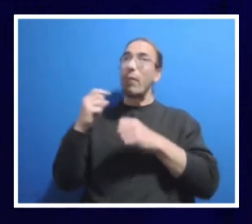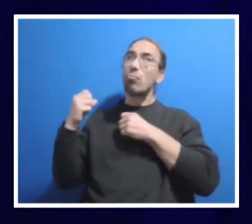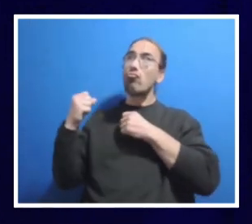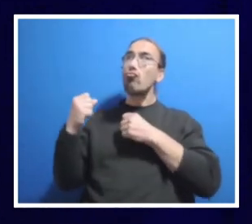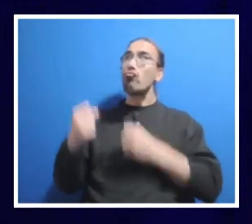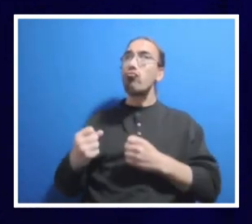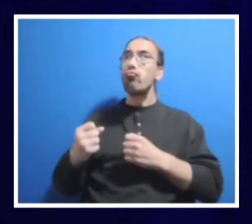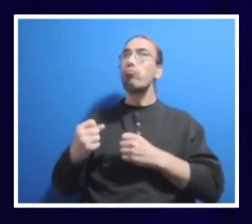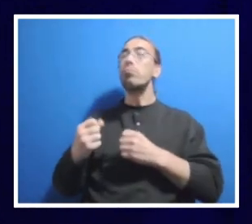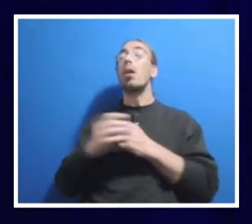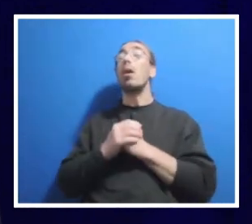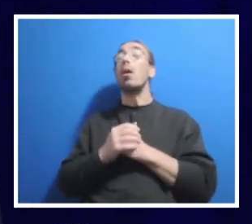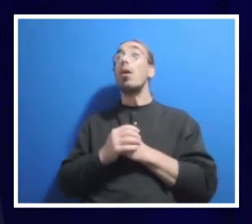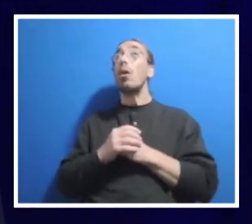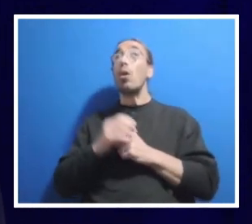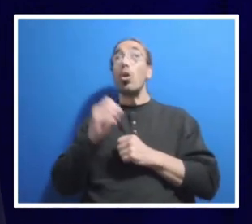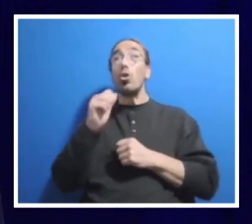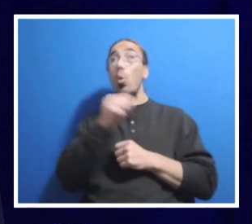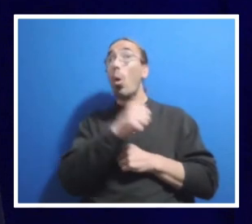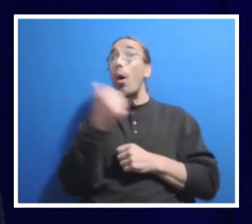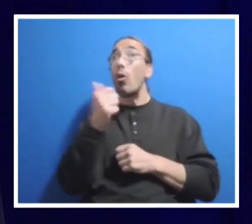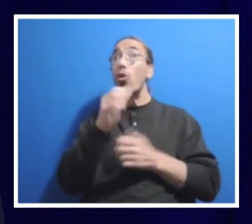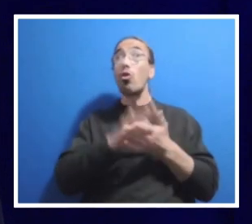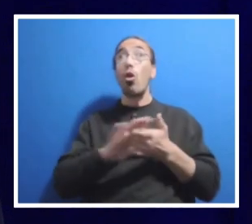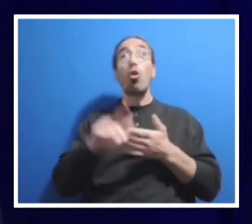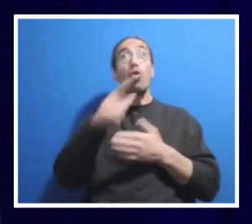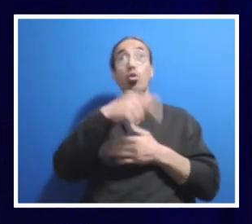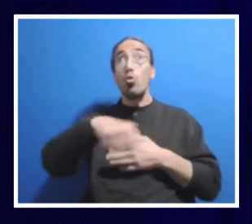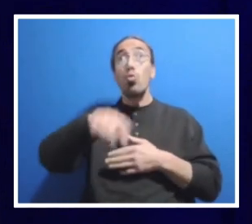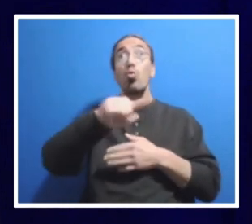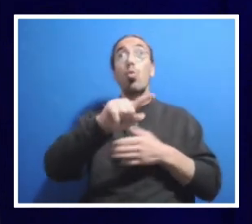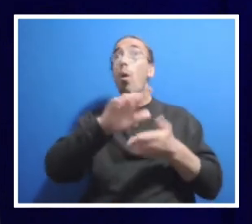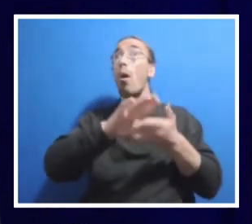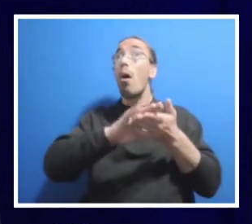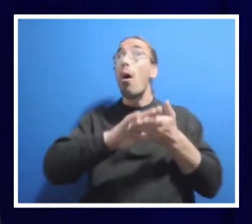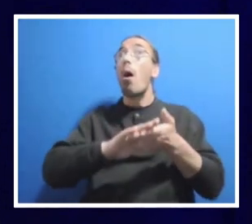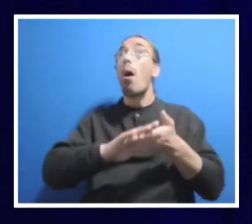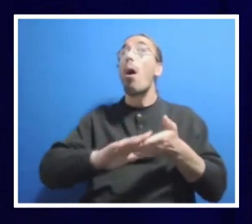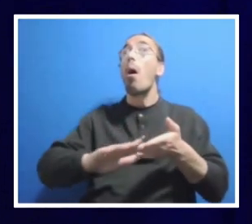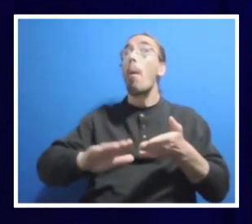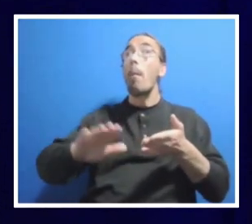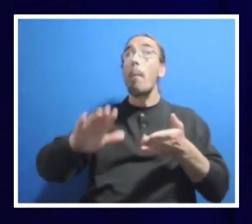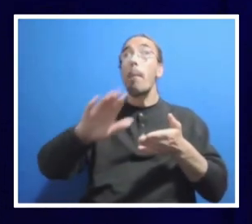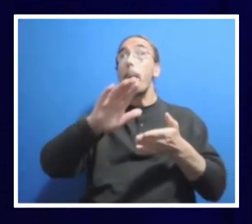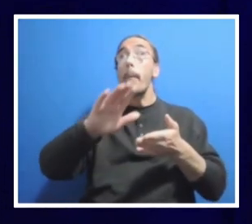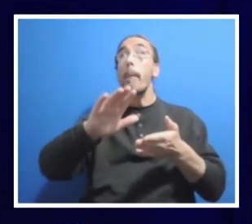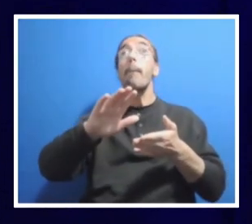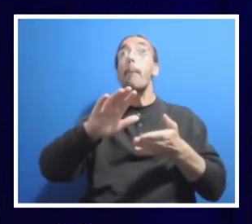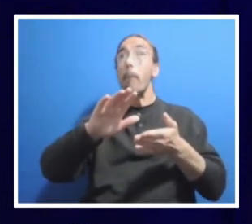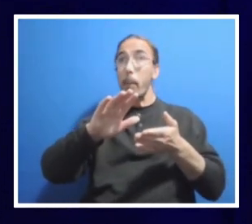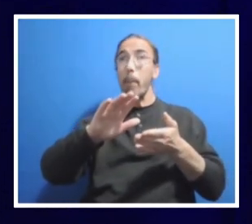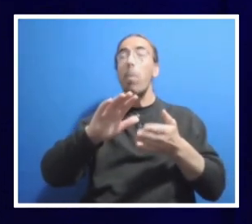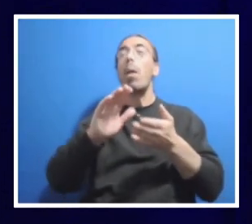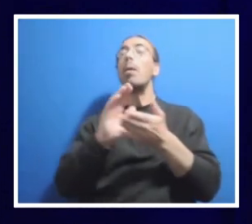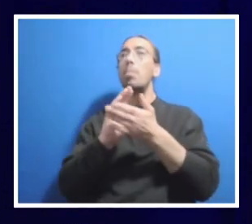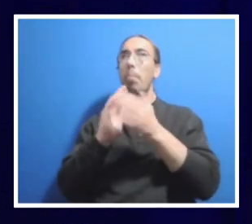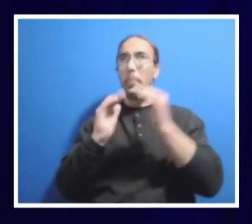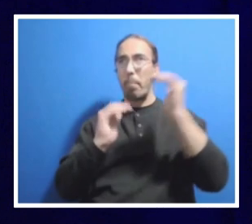and no institution. You know this. You balance your budget at home. No one can run up a deficit forever. We need